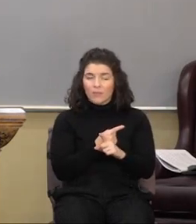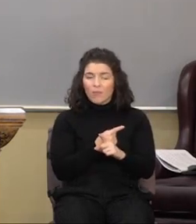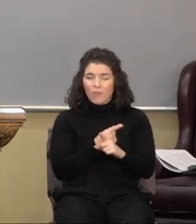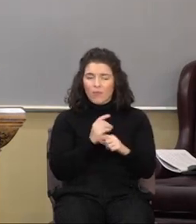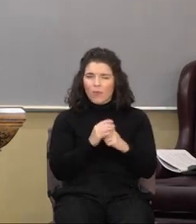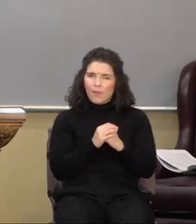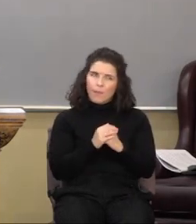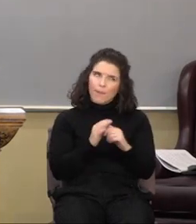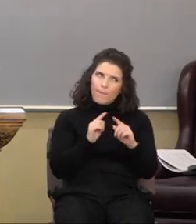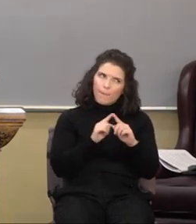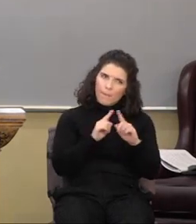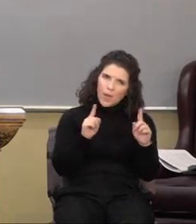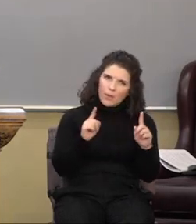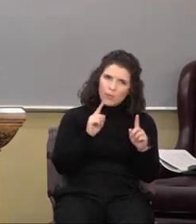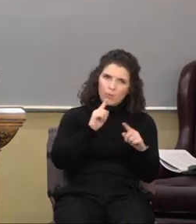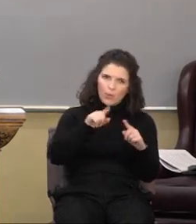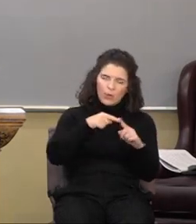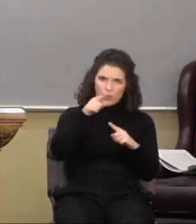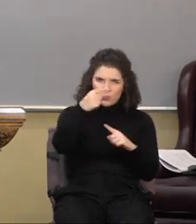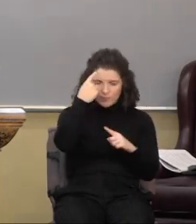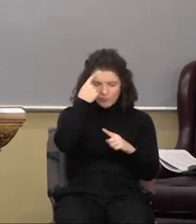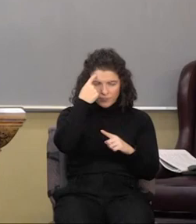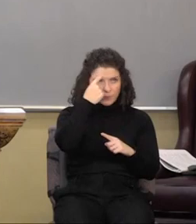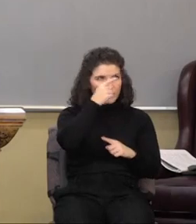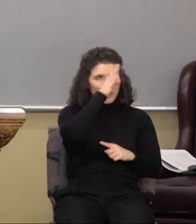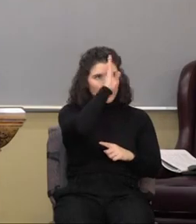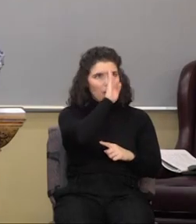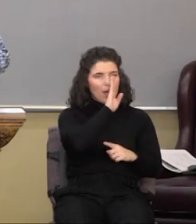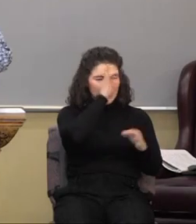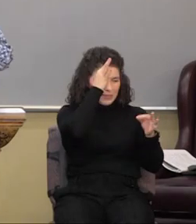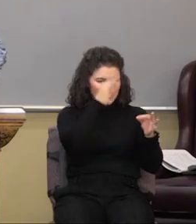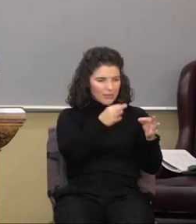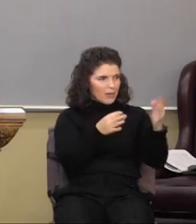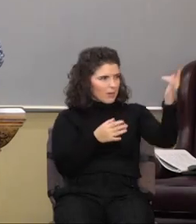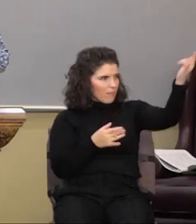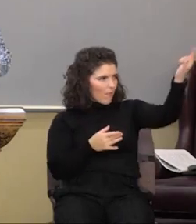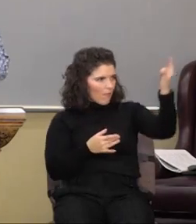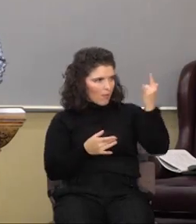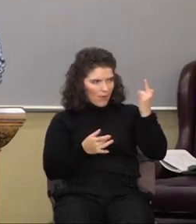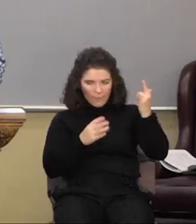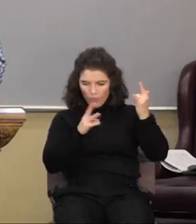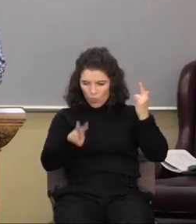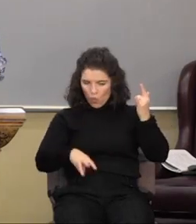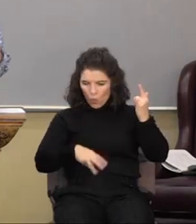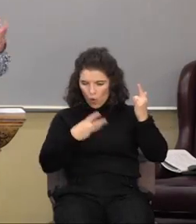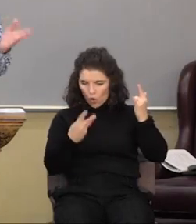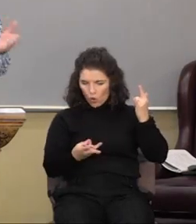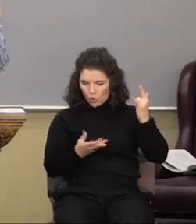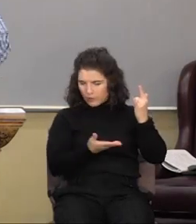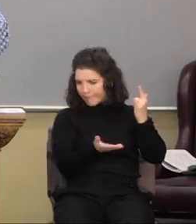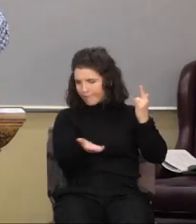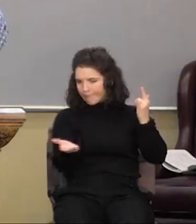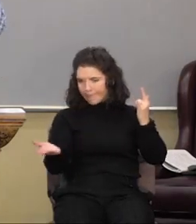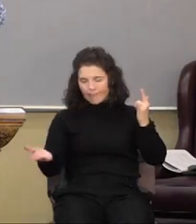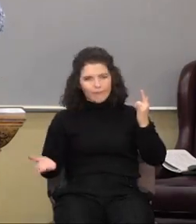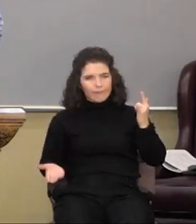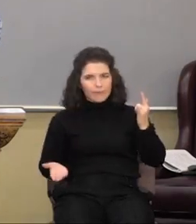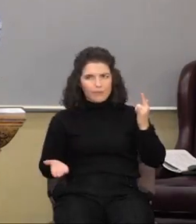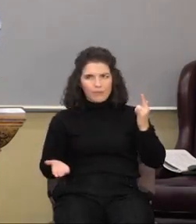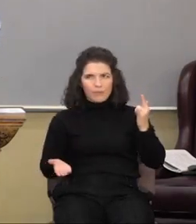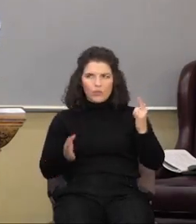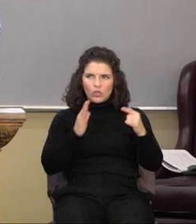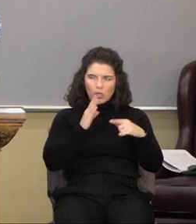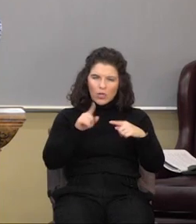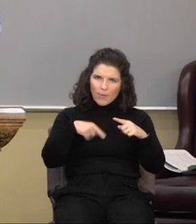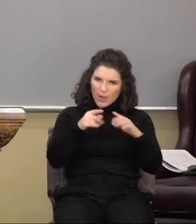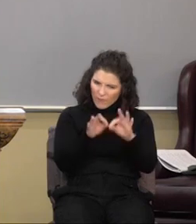think about, well, when God chose to love us, and I think about Ephesians chapter 2. Well, in fact, let's think about, let's talk about